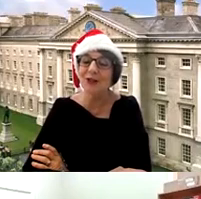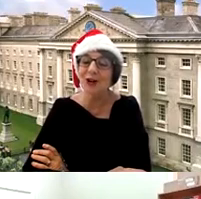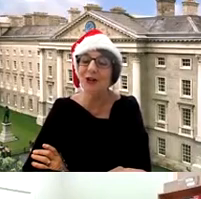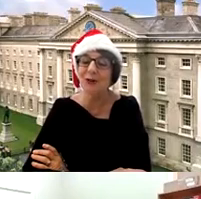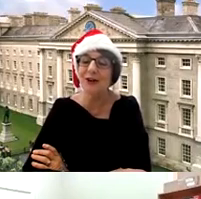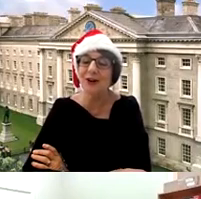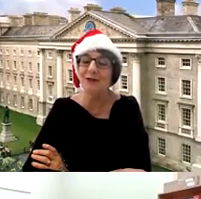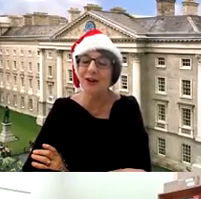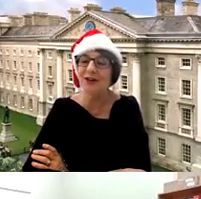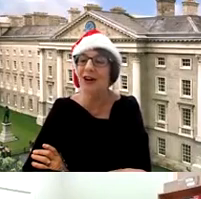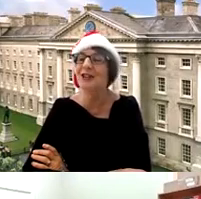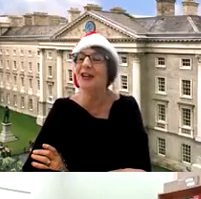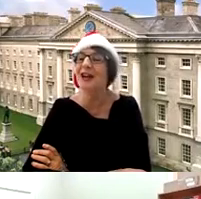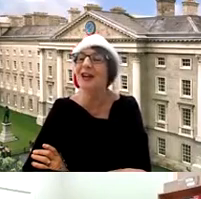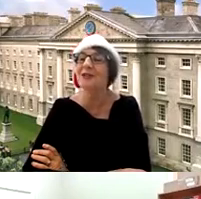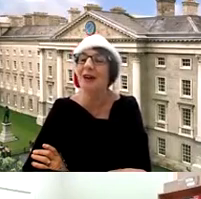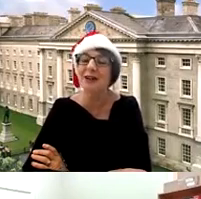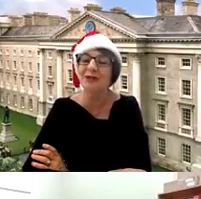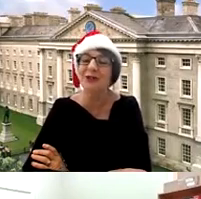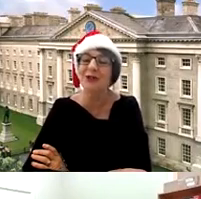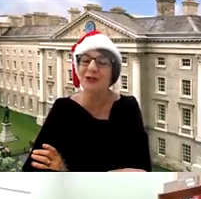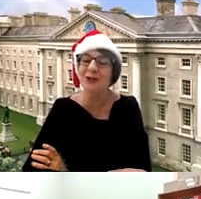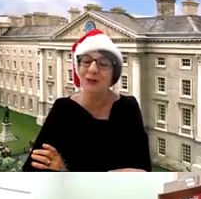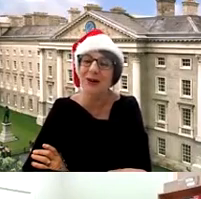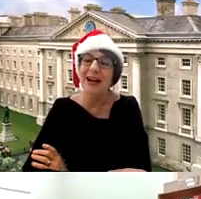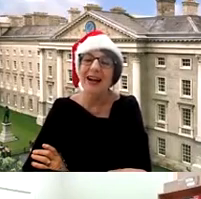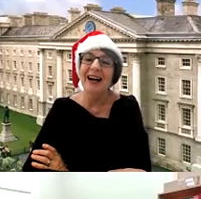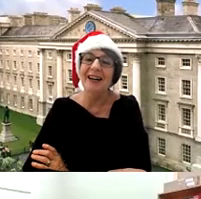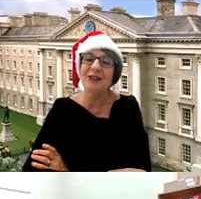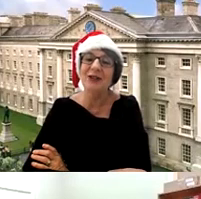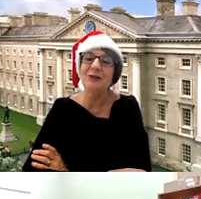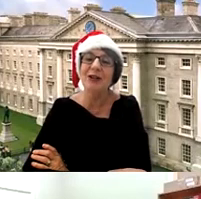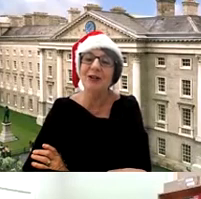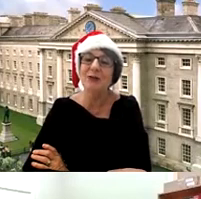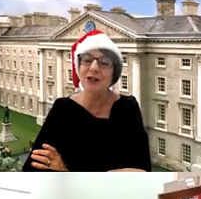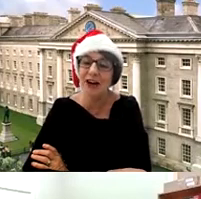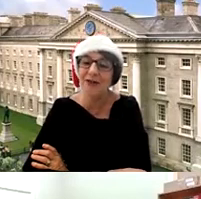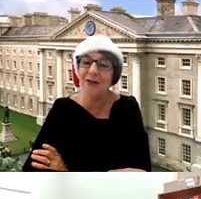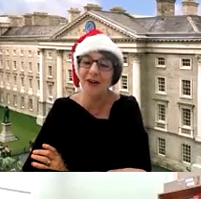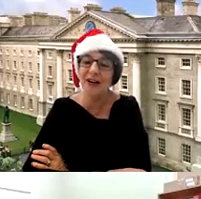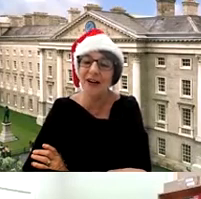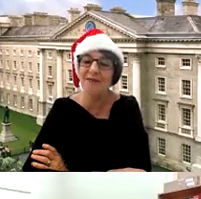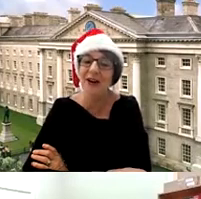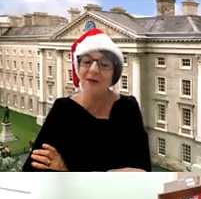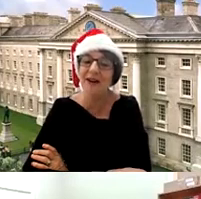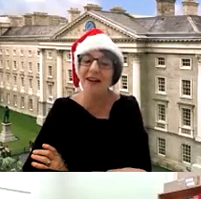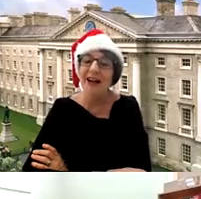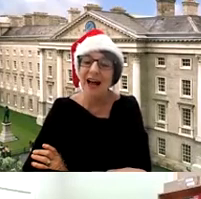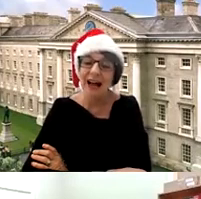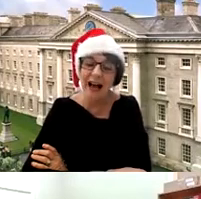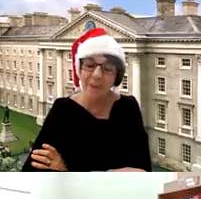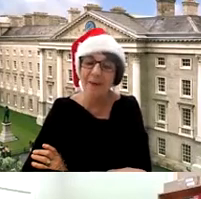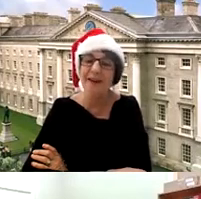said to the toy show on friday night and i'm ready for the toy show and i just want to wish everyone a very